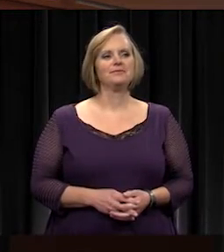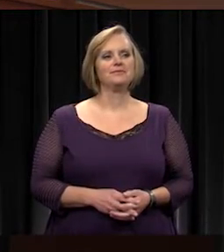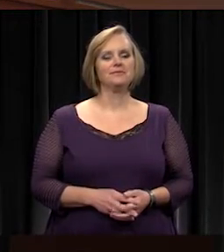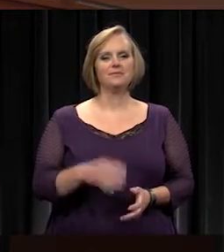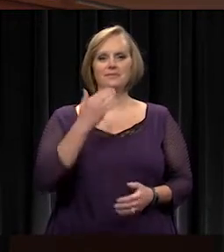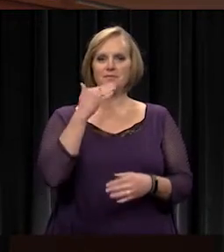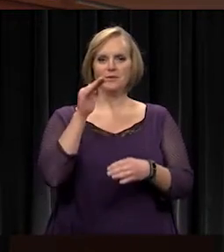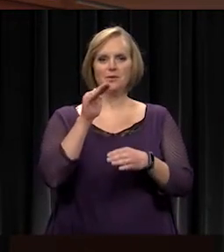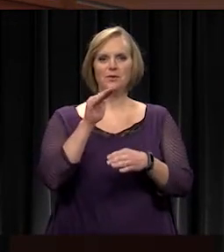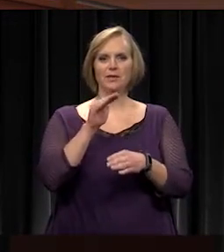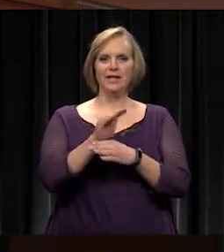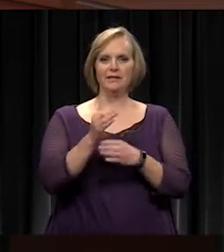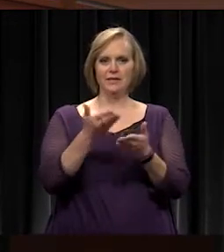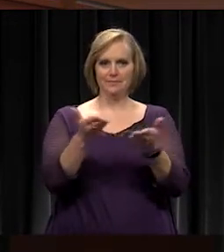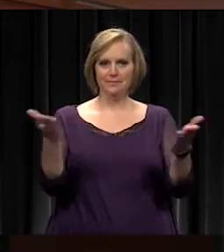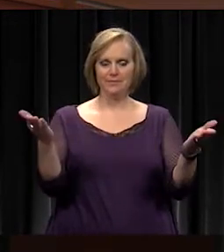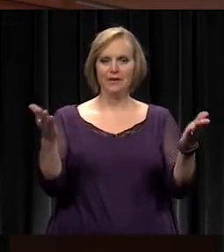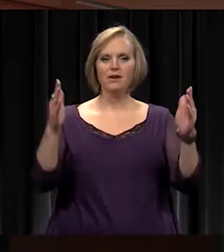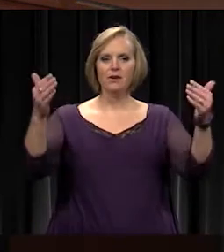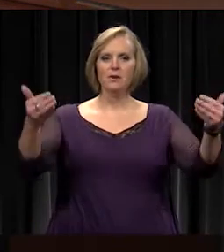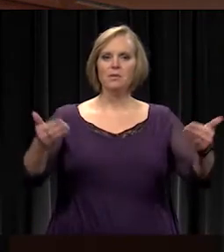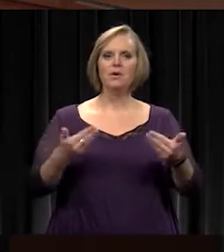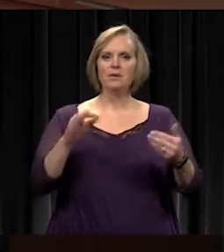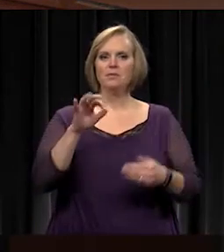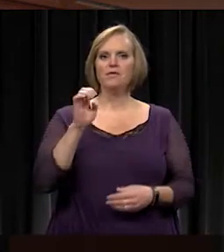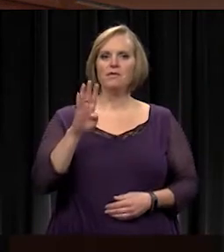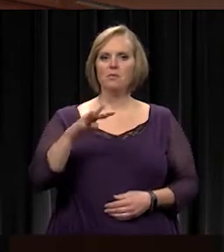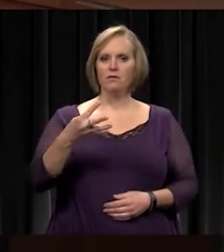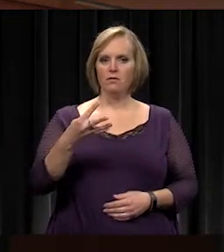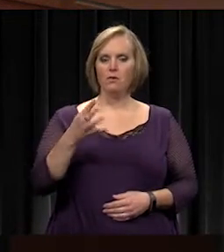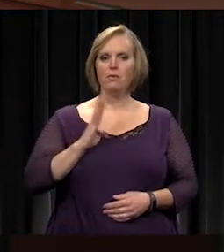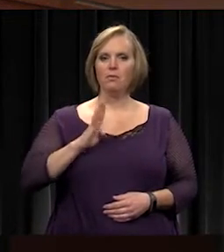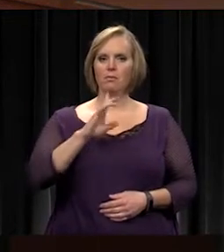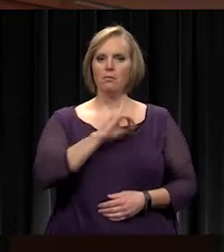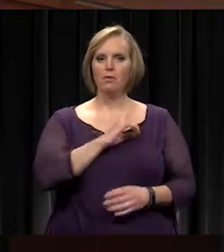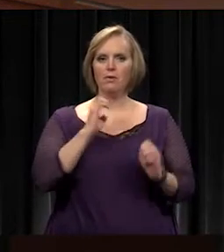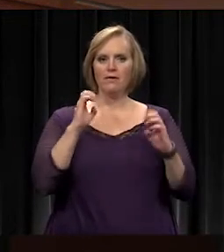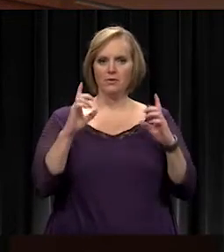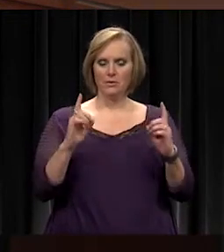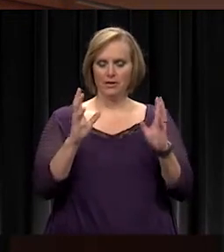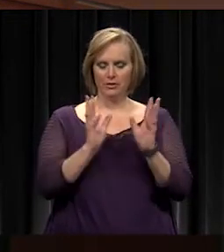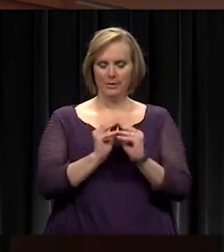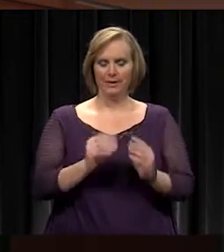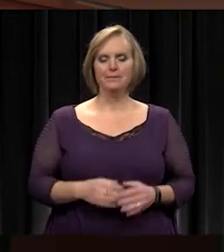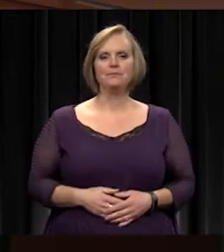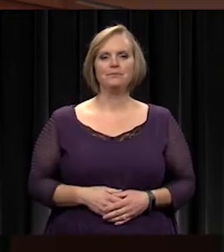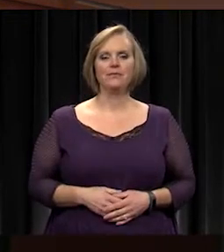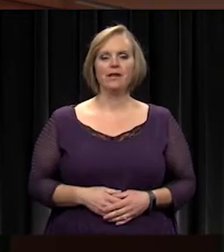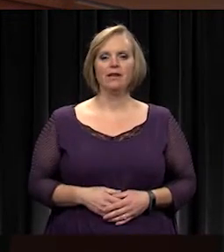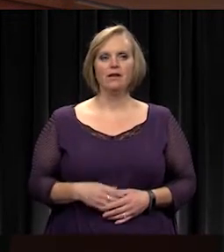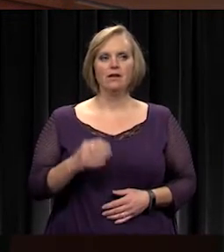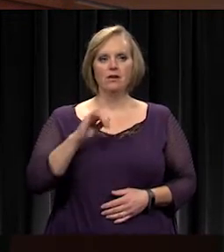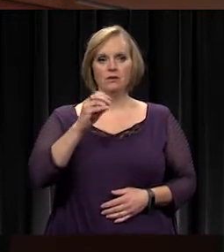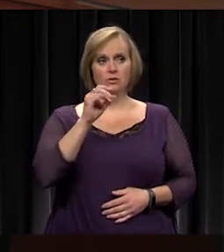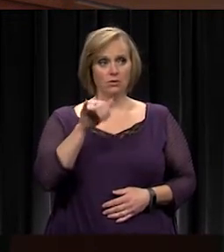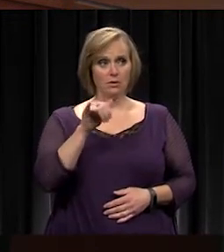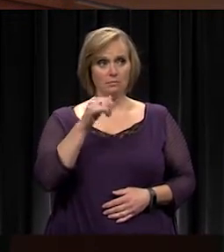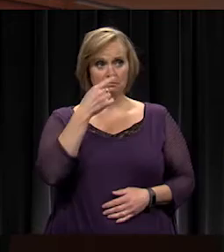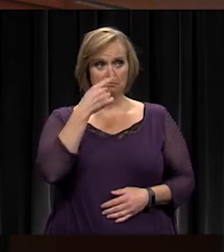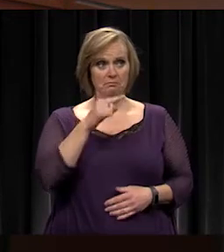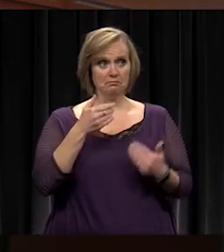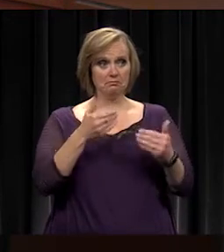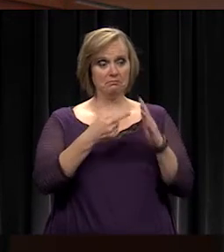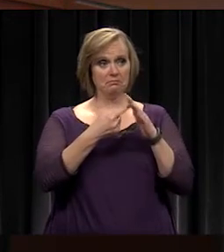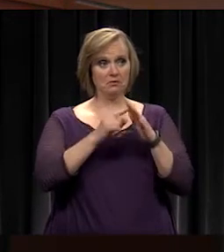Good evening, everybody. Welcome to the February 4th Board of Education meeting. Joy, will you start